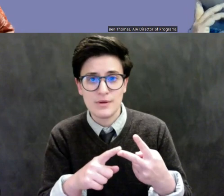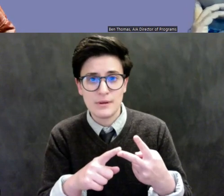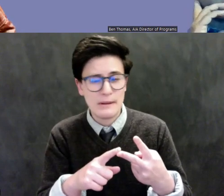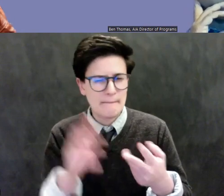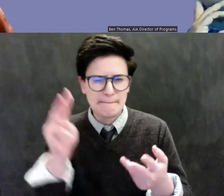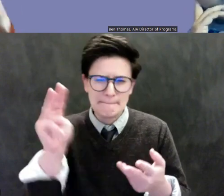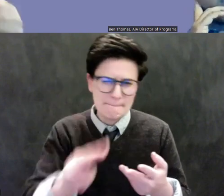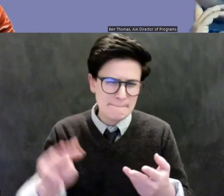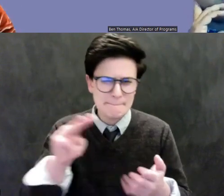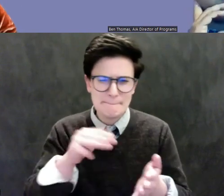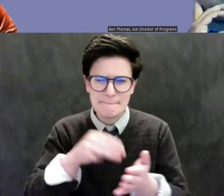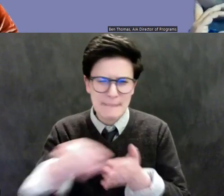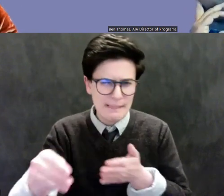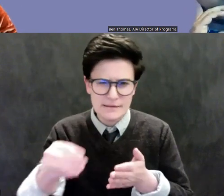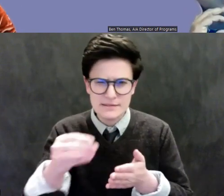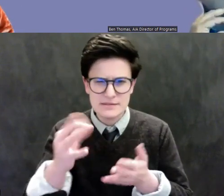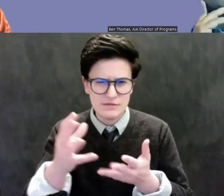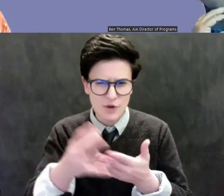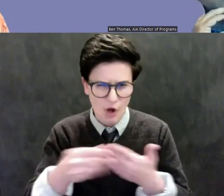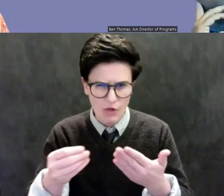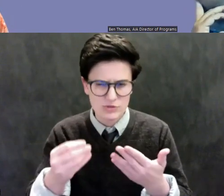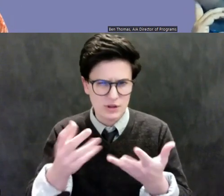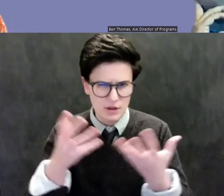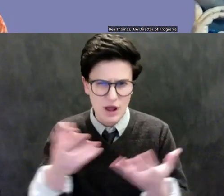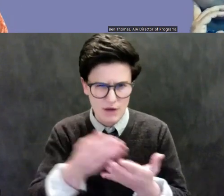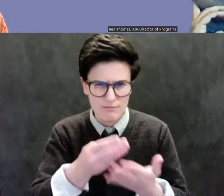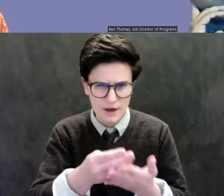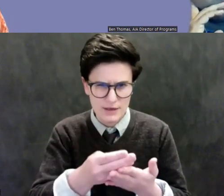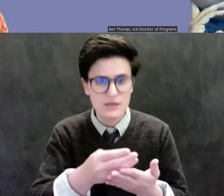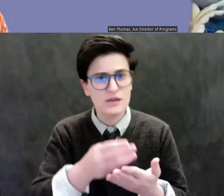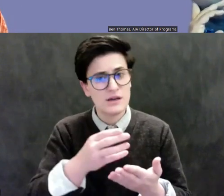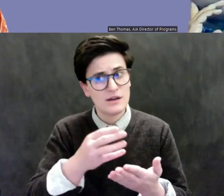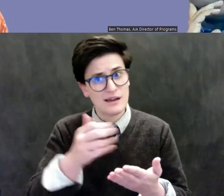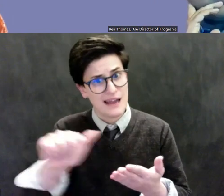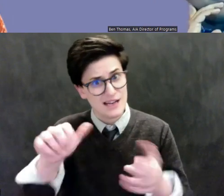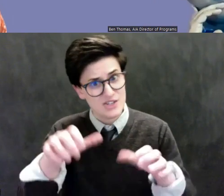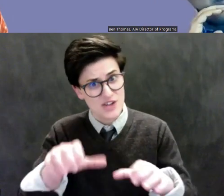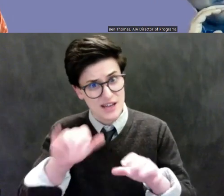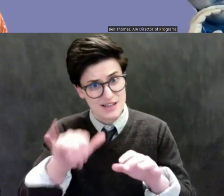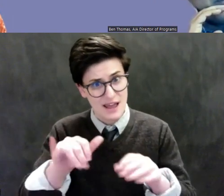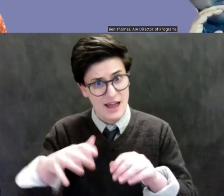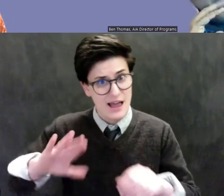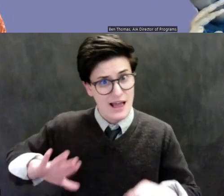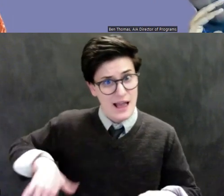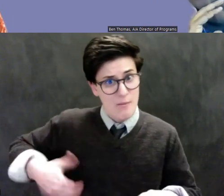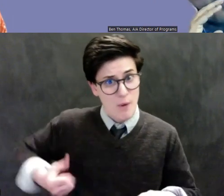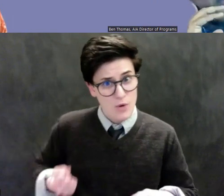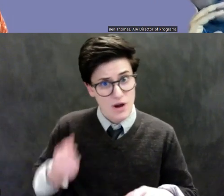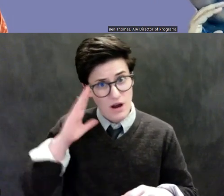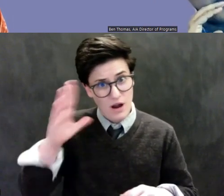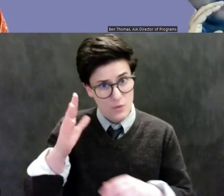uh, any chance that Cambodia gets any of those profits? that's both very good questions.